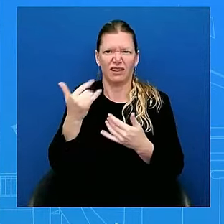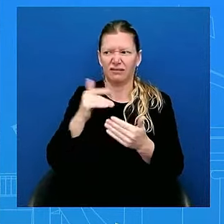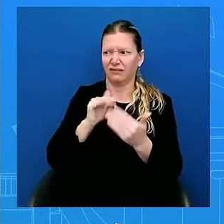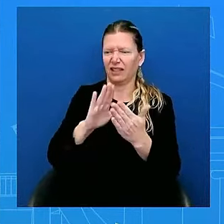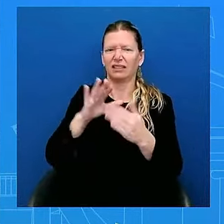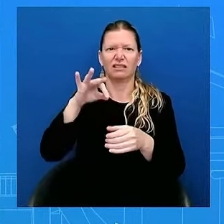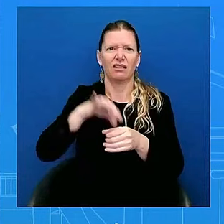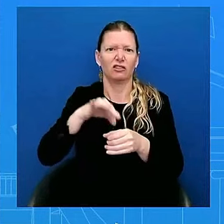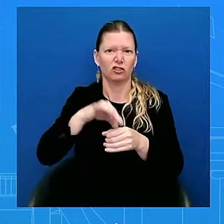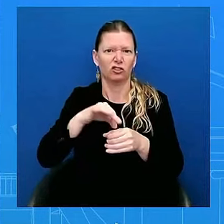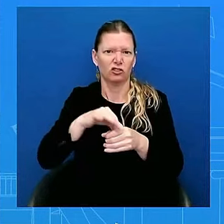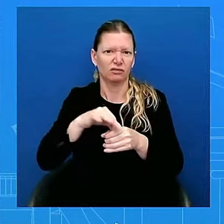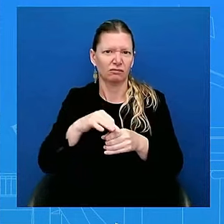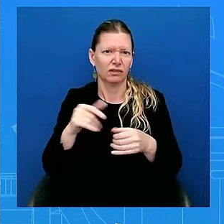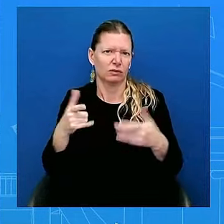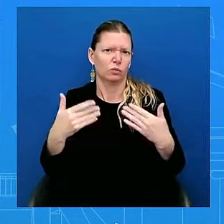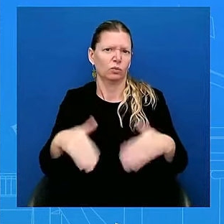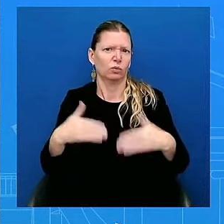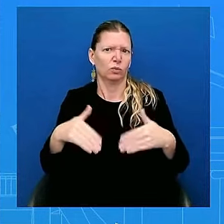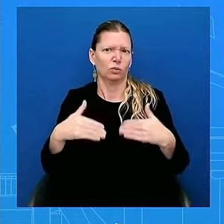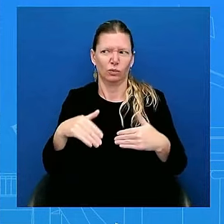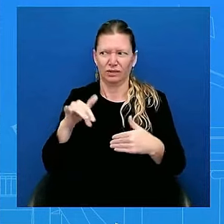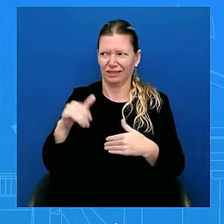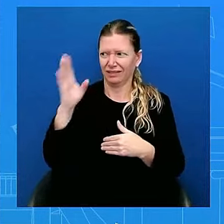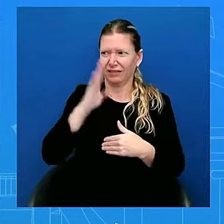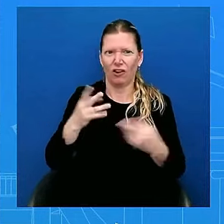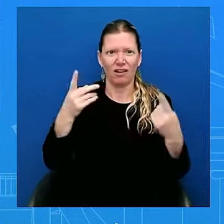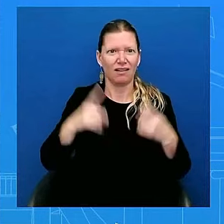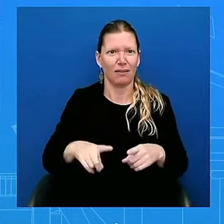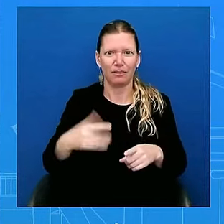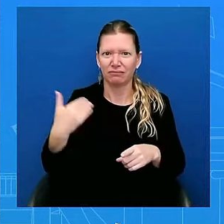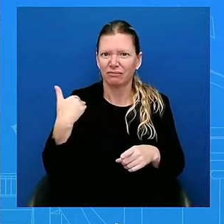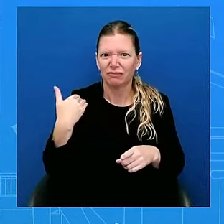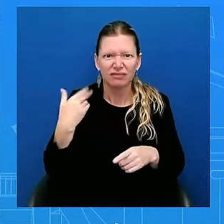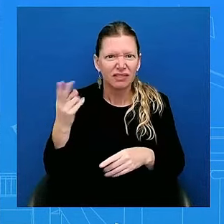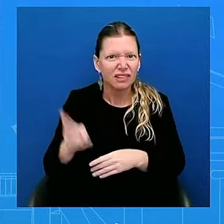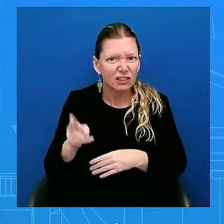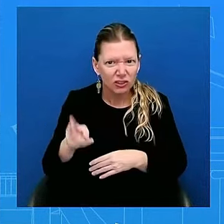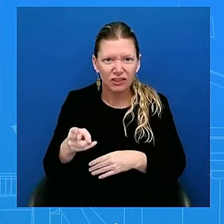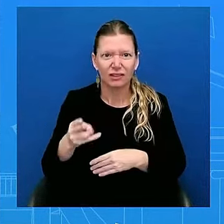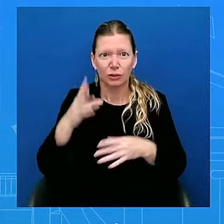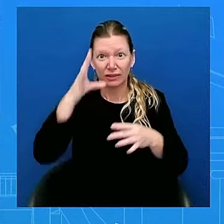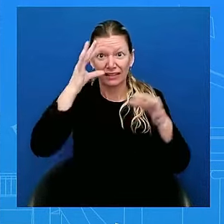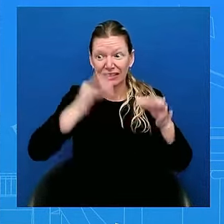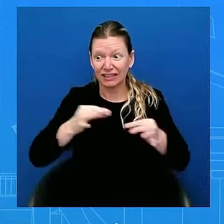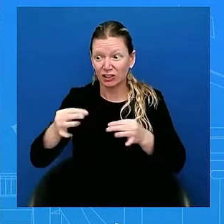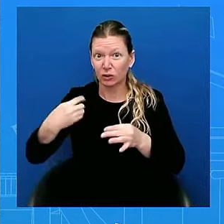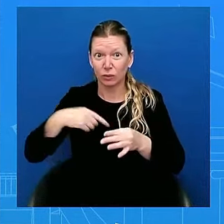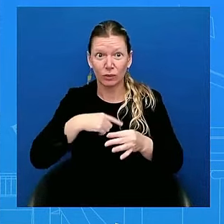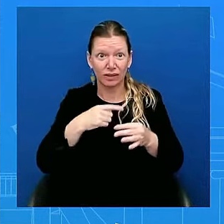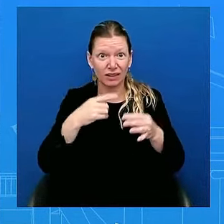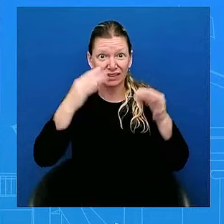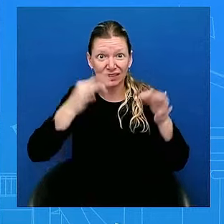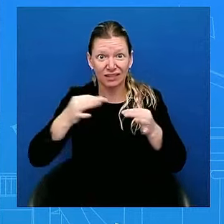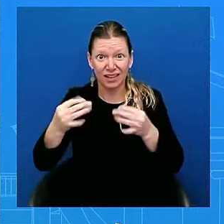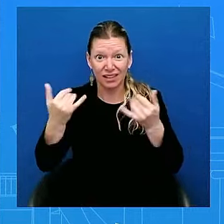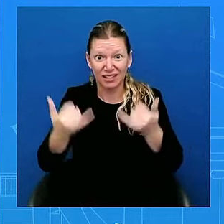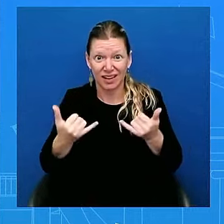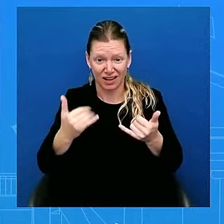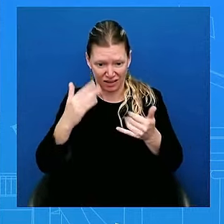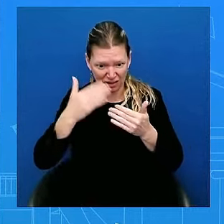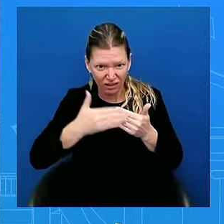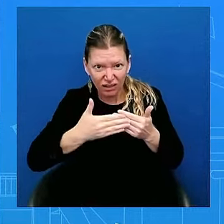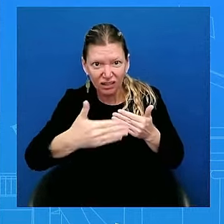now will determine the future of our nation. America must choose between moving forward or